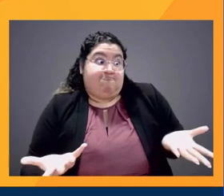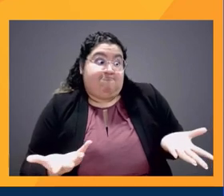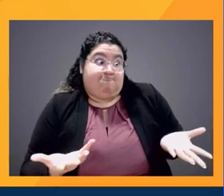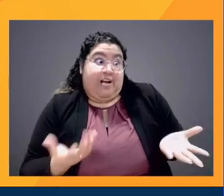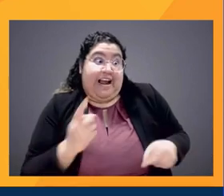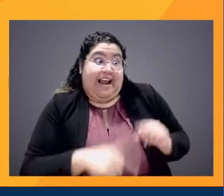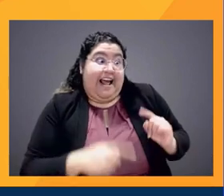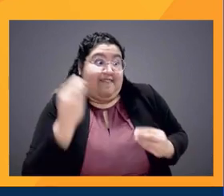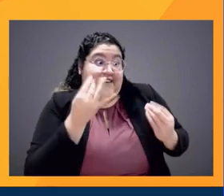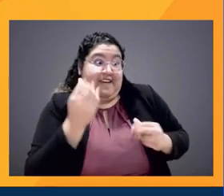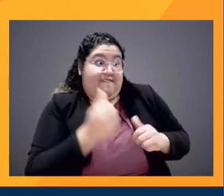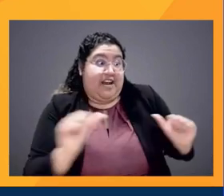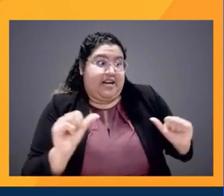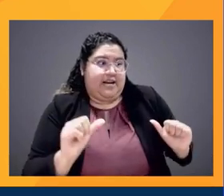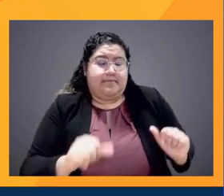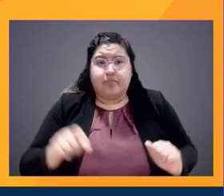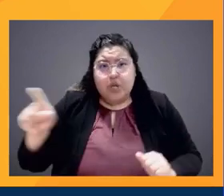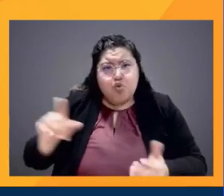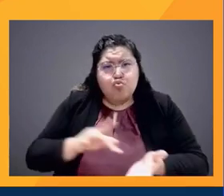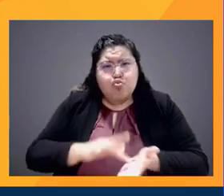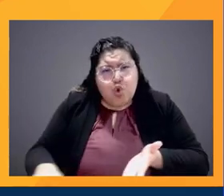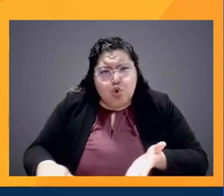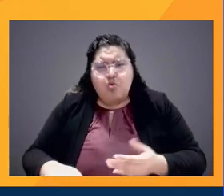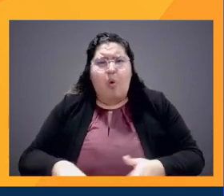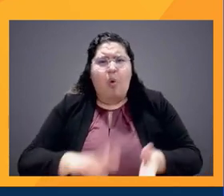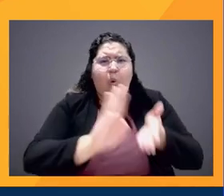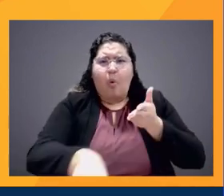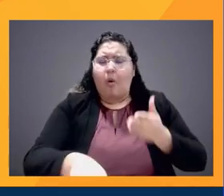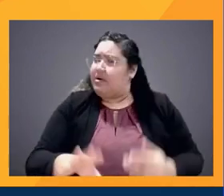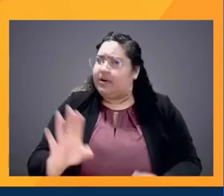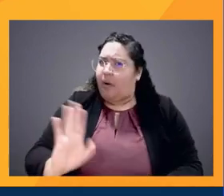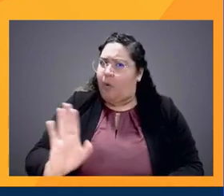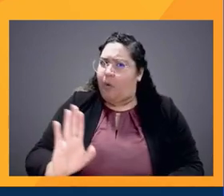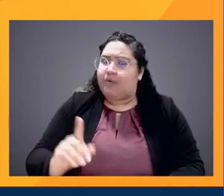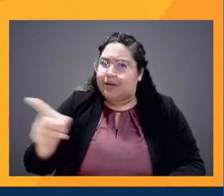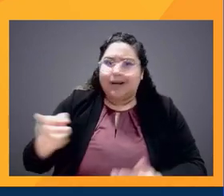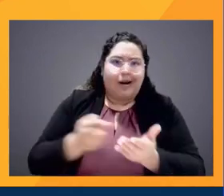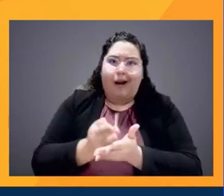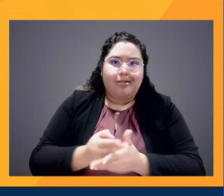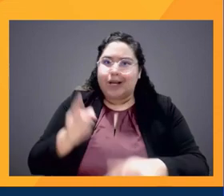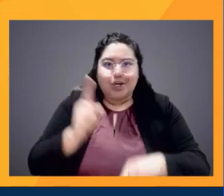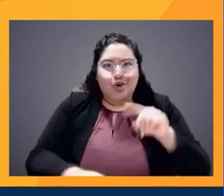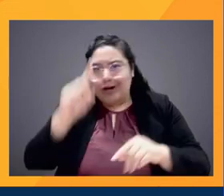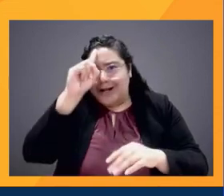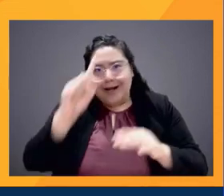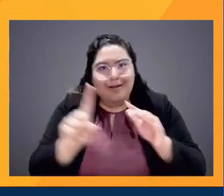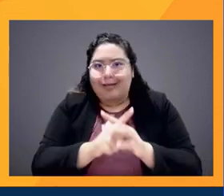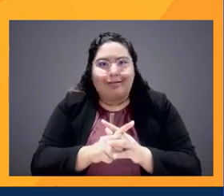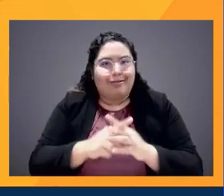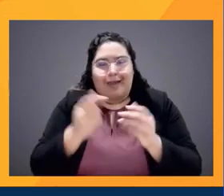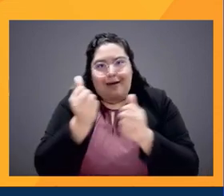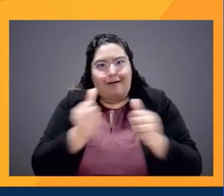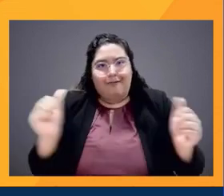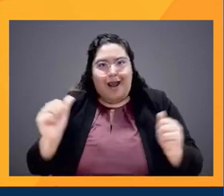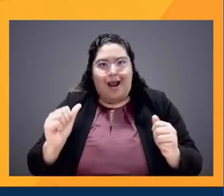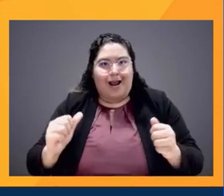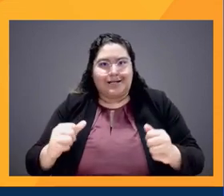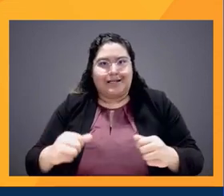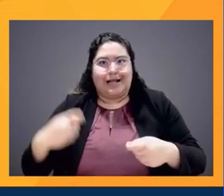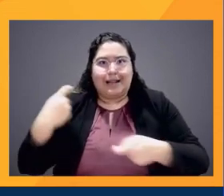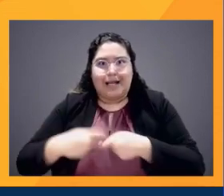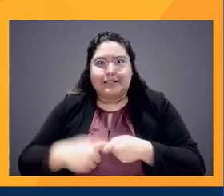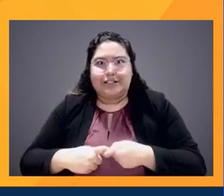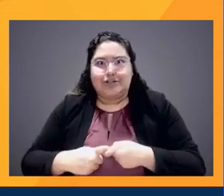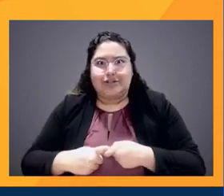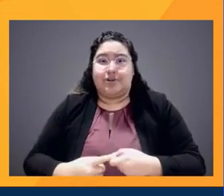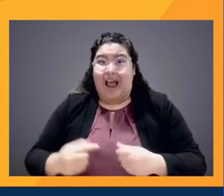And he wasn't being rude, and he wasn't being dismissive of my question. This man simply could not think of three Latinos or Latinas